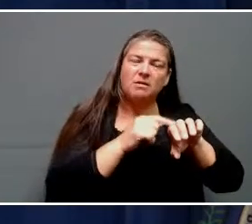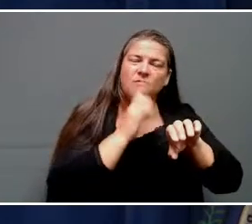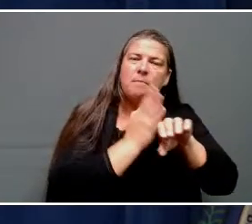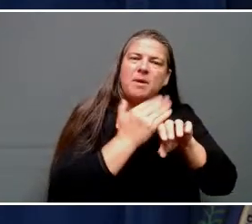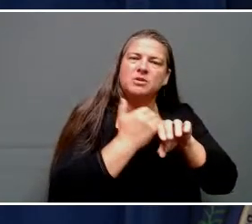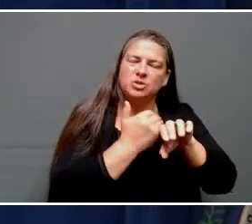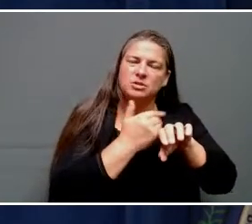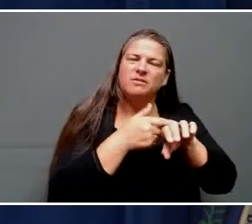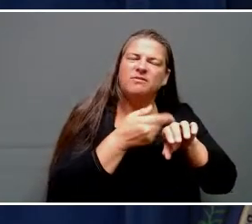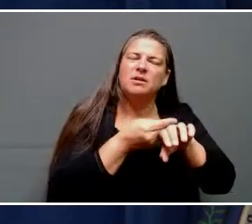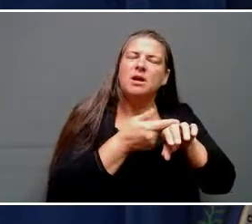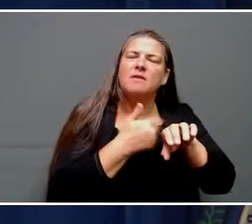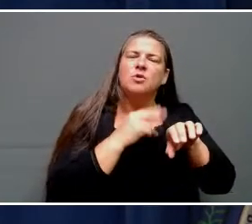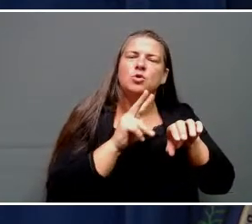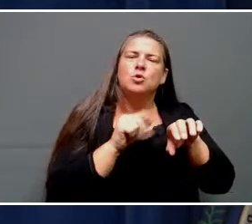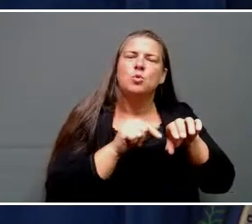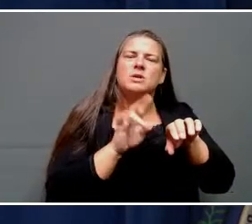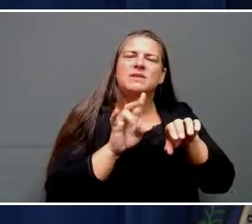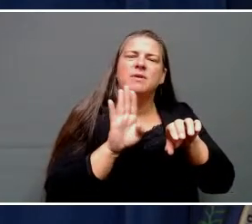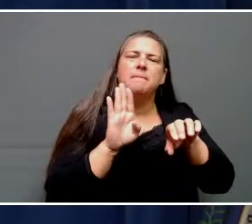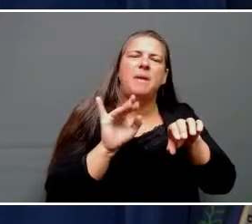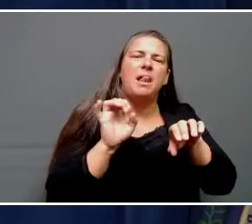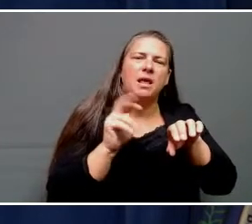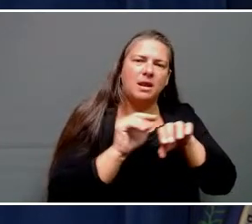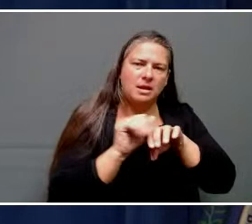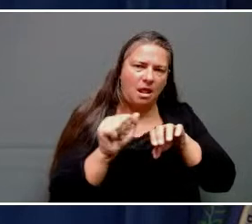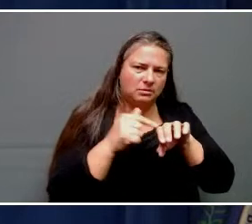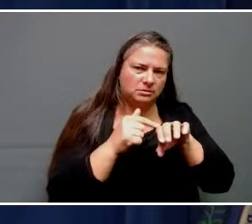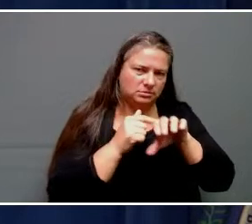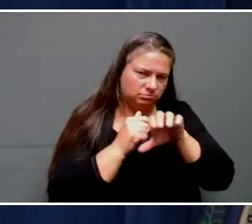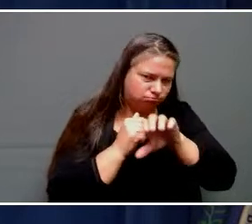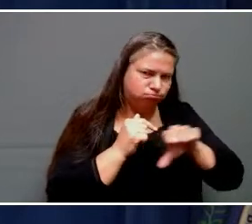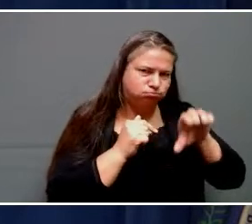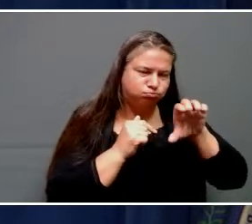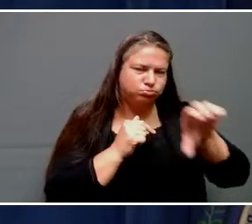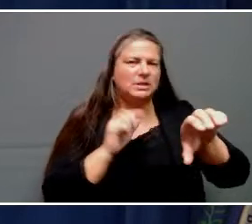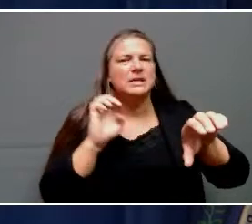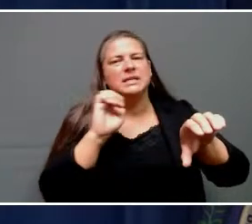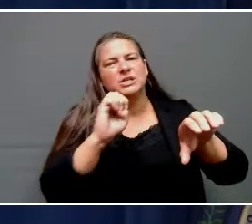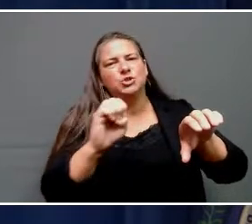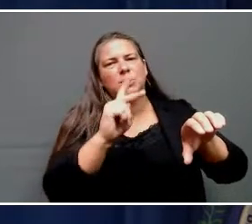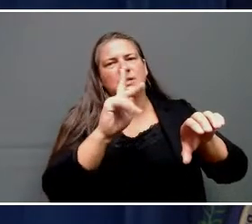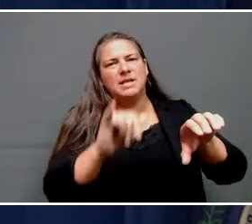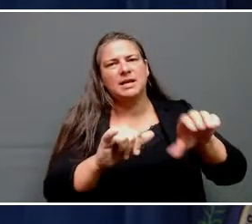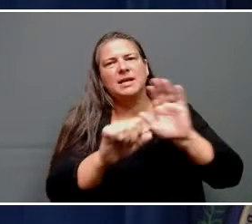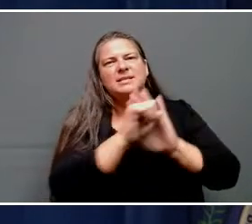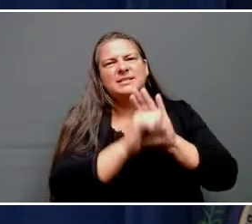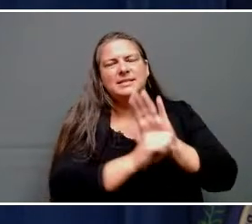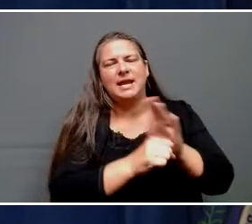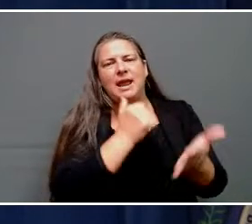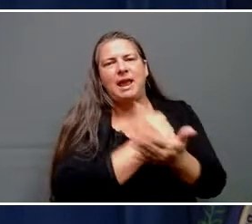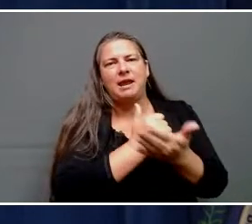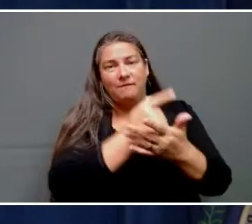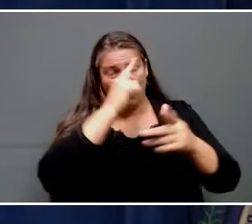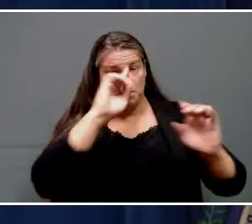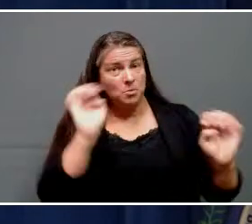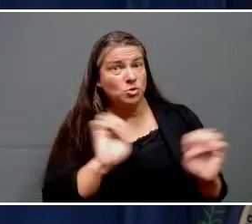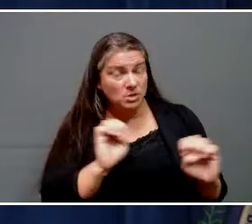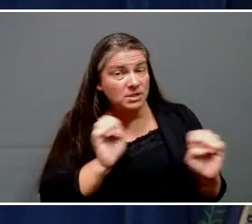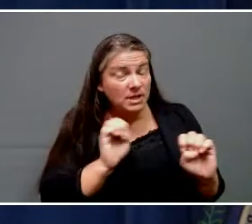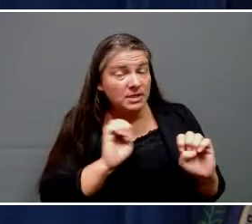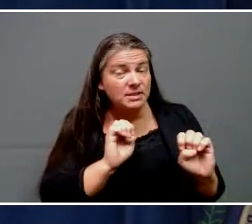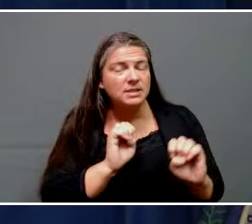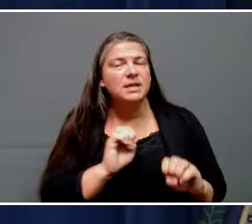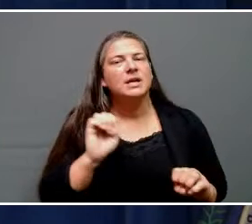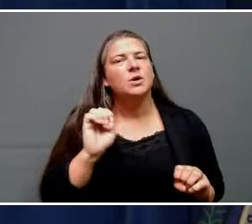has $2.7 billion in it goes to the Eastern Kentucky State Aid Funding for Emergencies, or the EK Safe